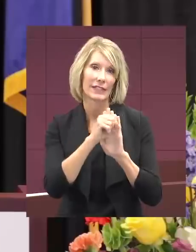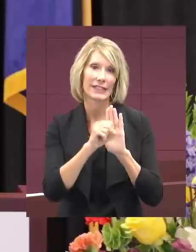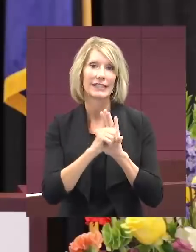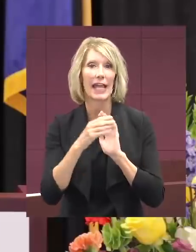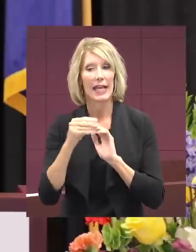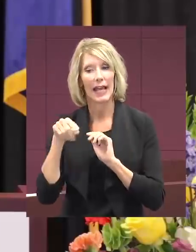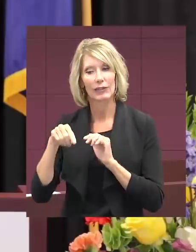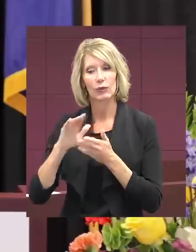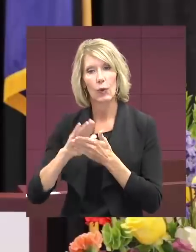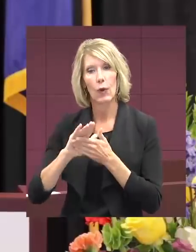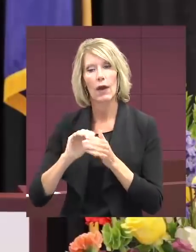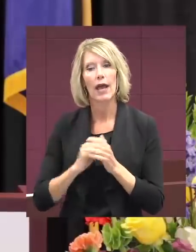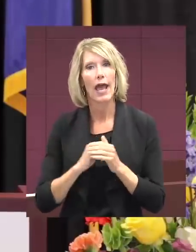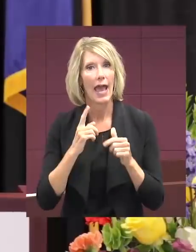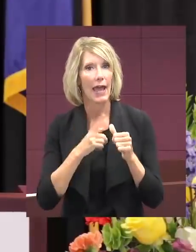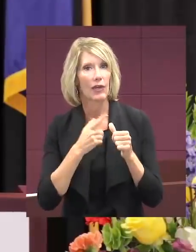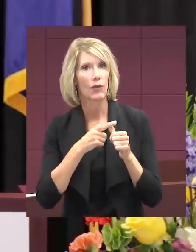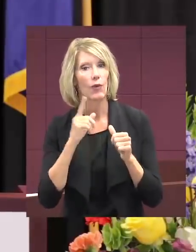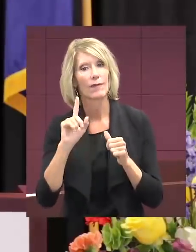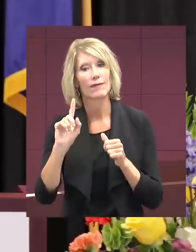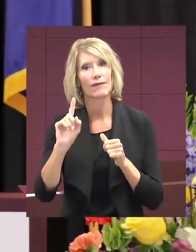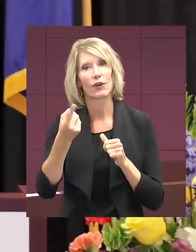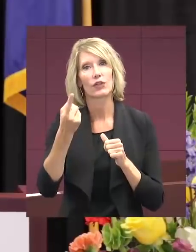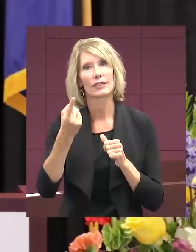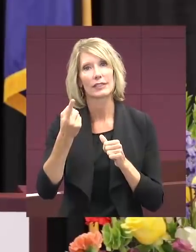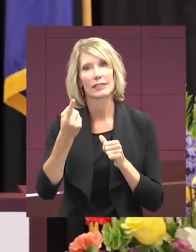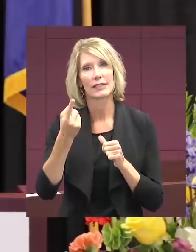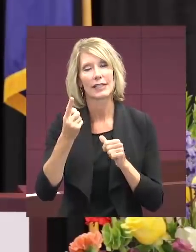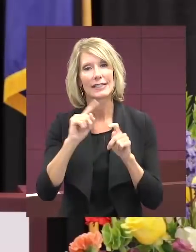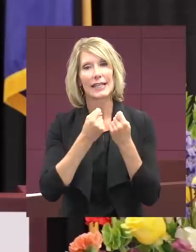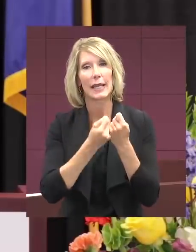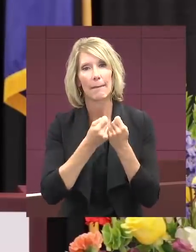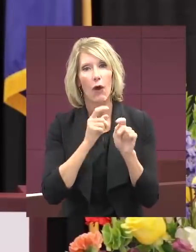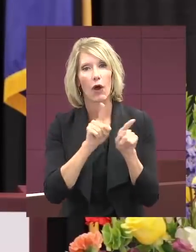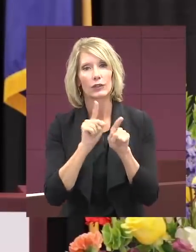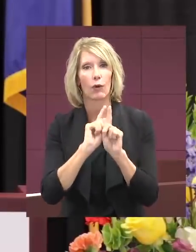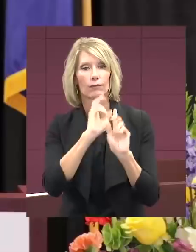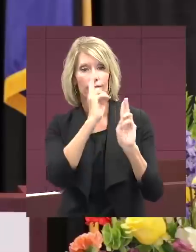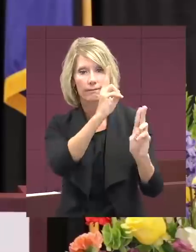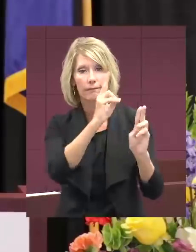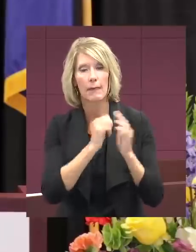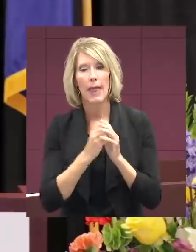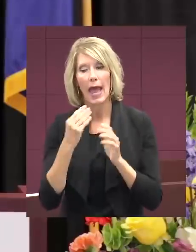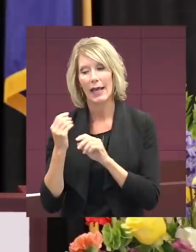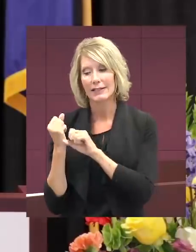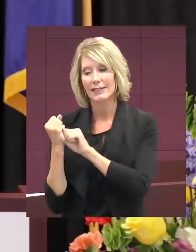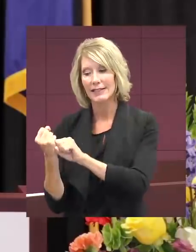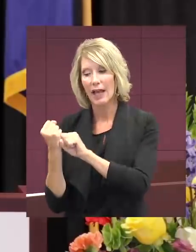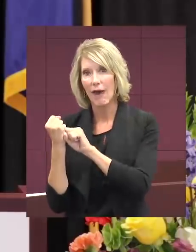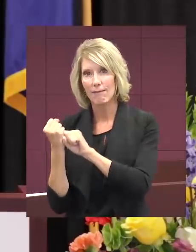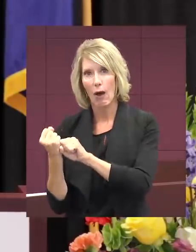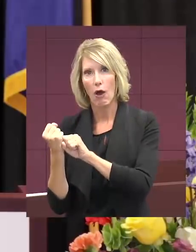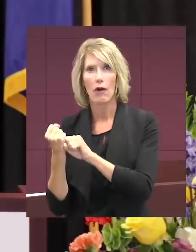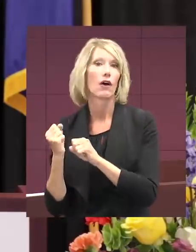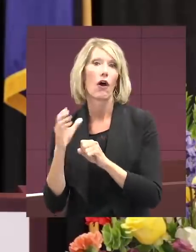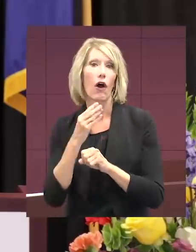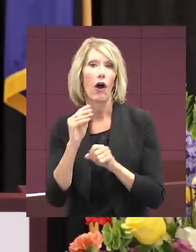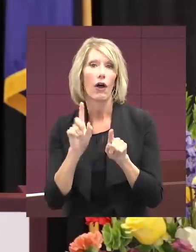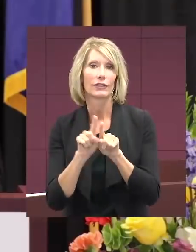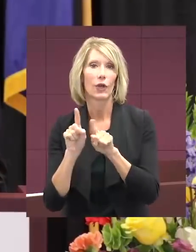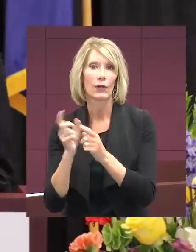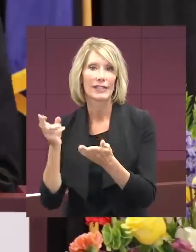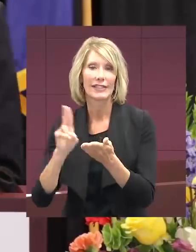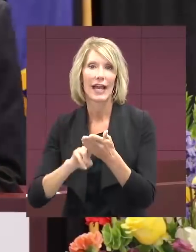We have Alyssa Gap and her outstanding career in softball and then the opportunity to sign at the University of Creighton.